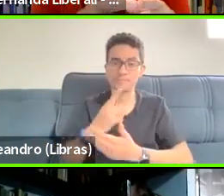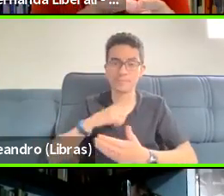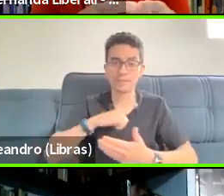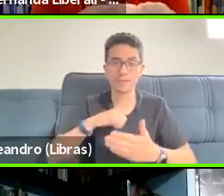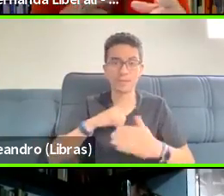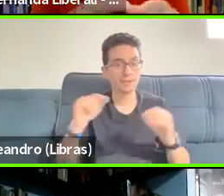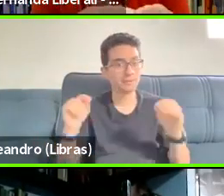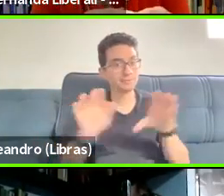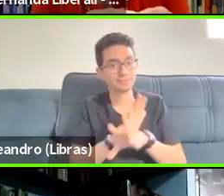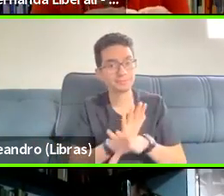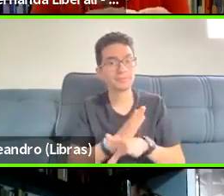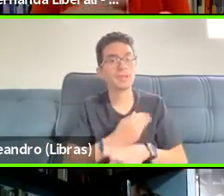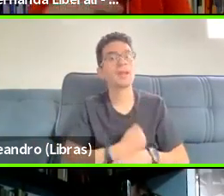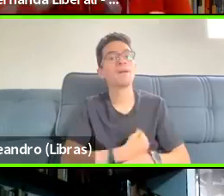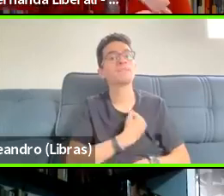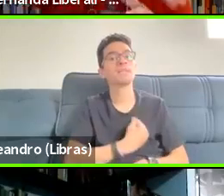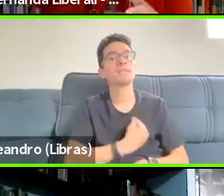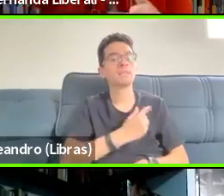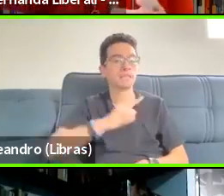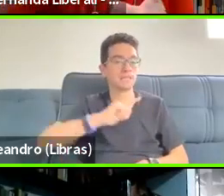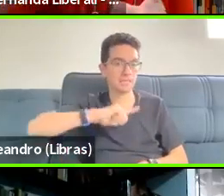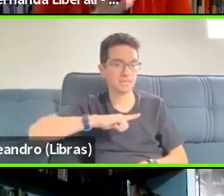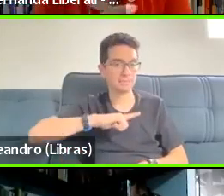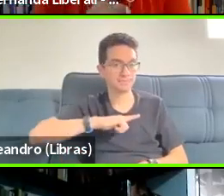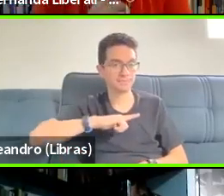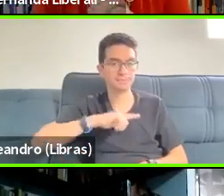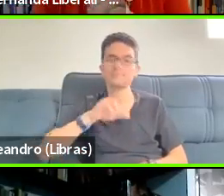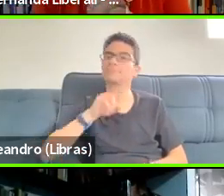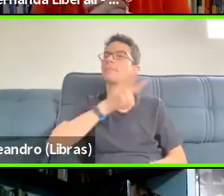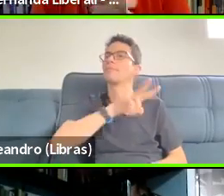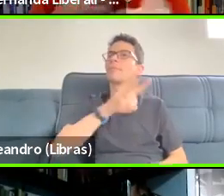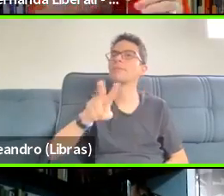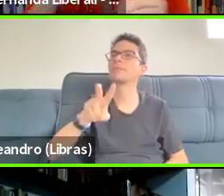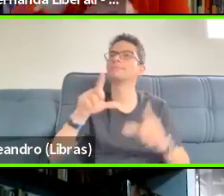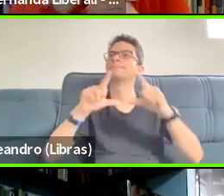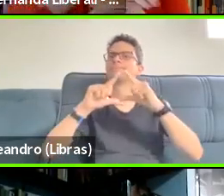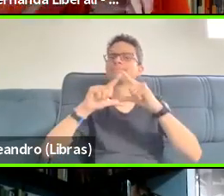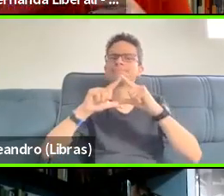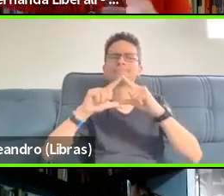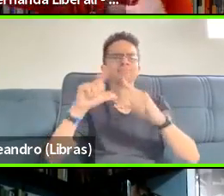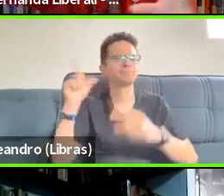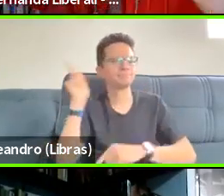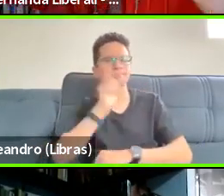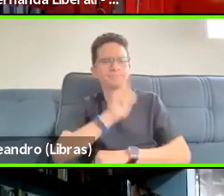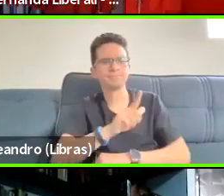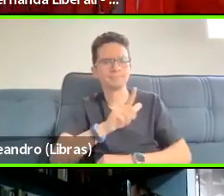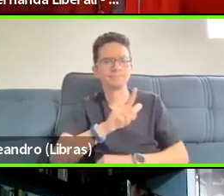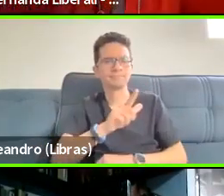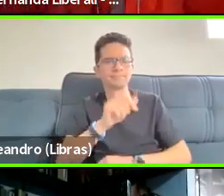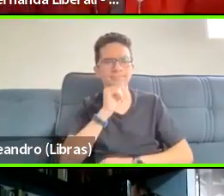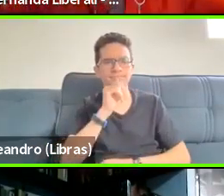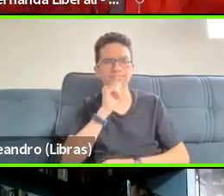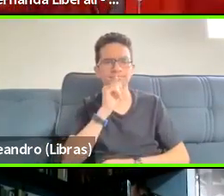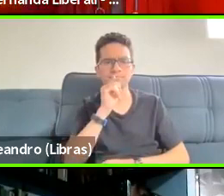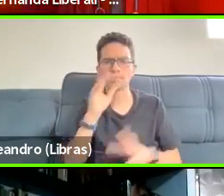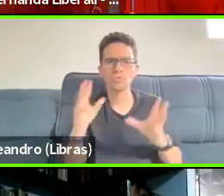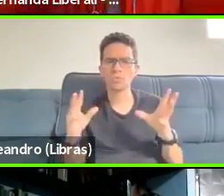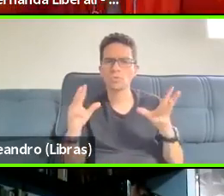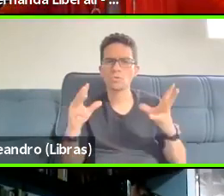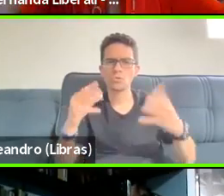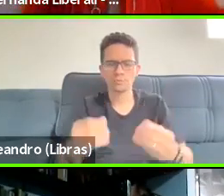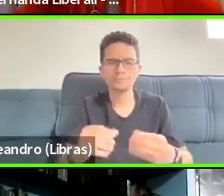triangle, but I see it just as part of a totality and, uh, participants in it as part of many different